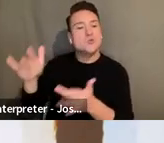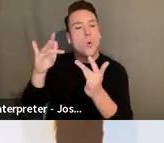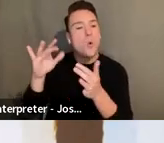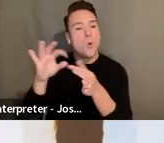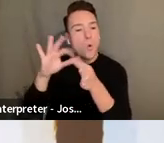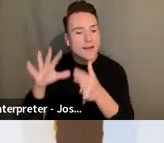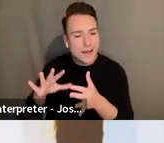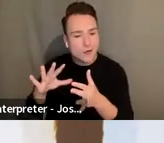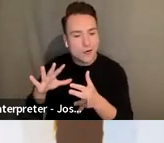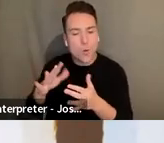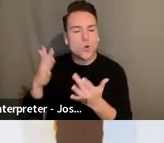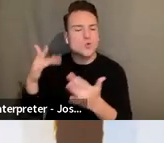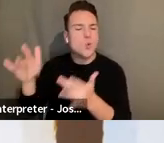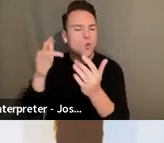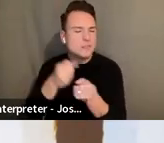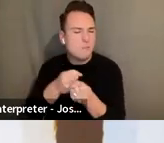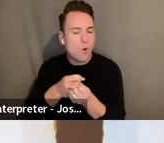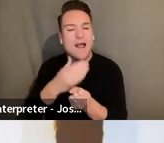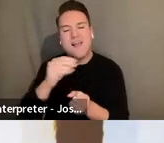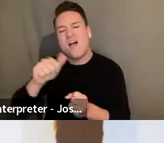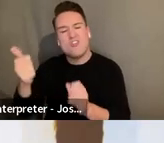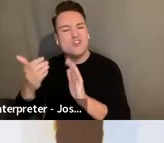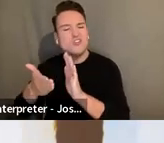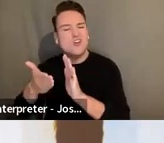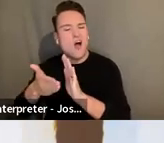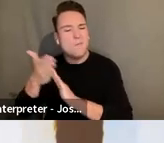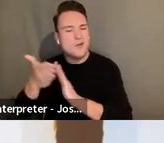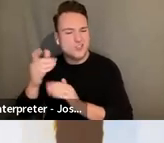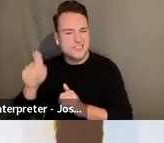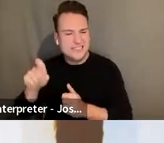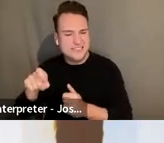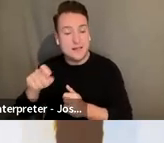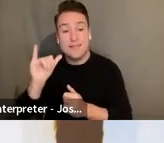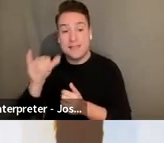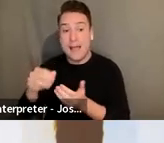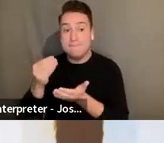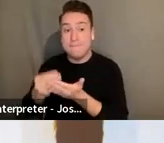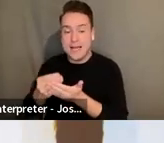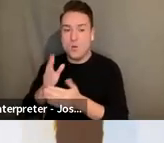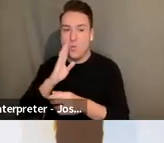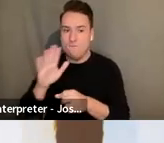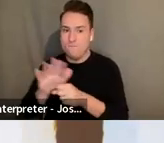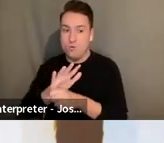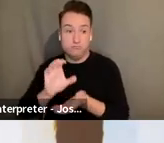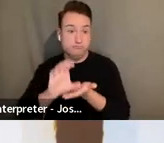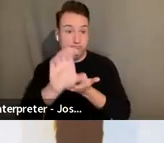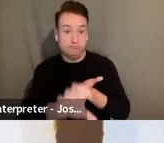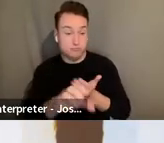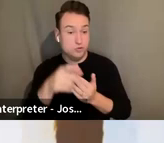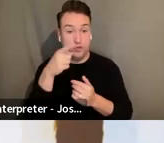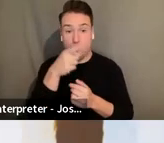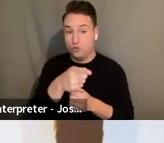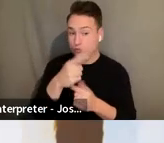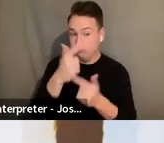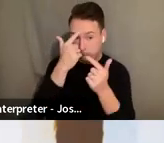as well as other general operating needs. That money is released in full when you receive the grant and you are free to spend it however you see